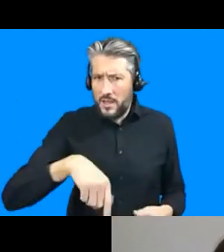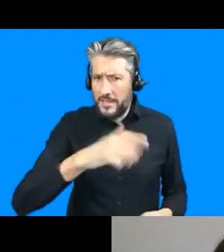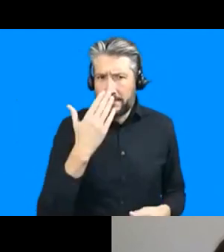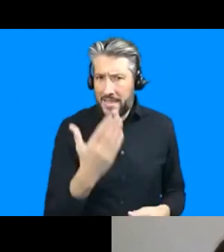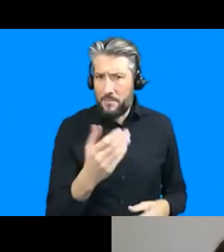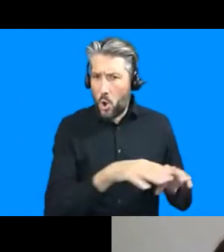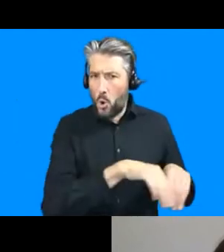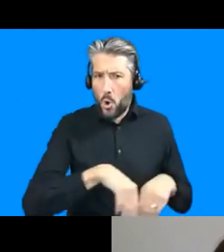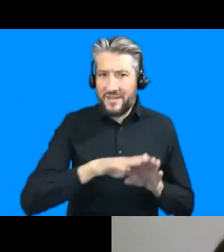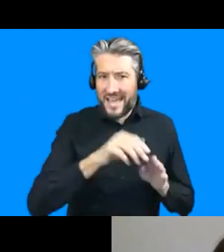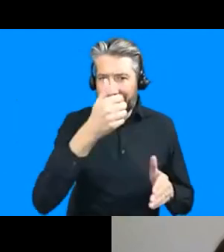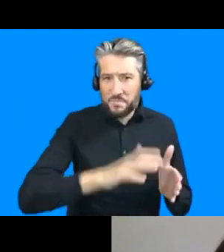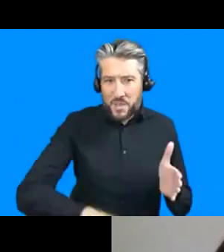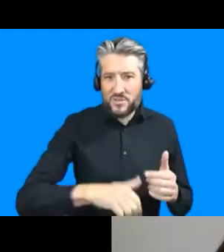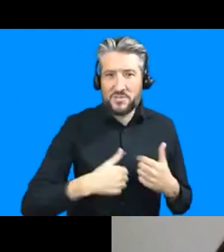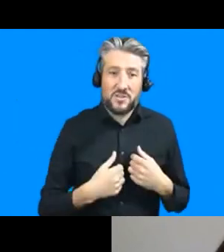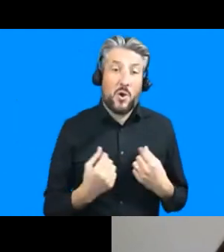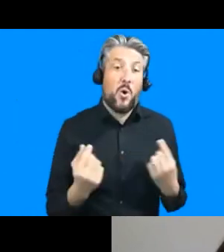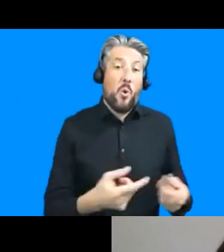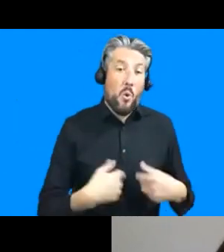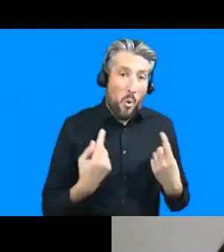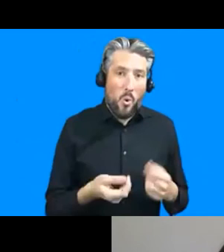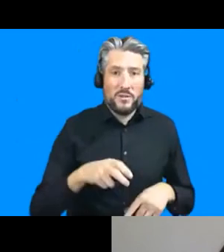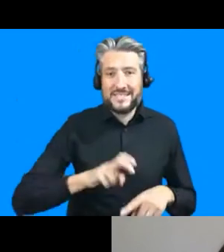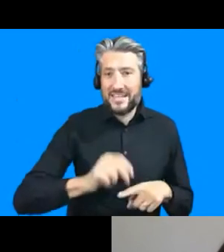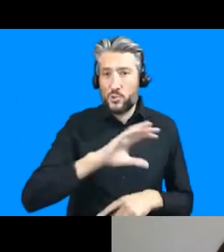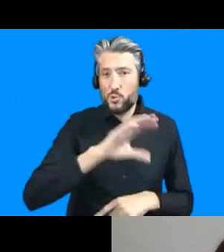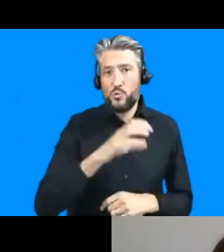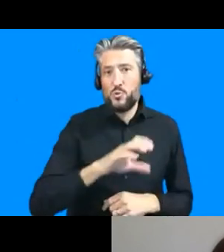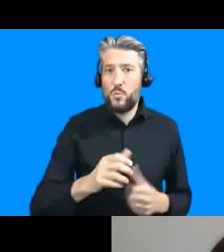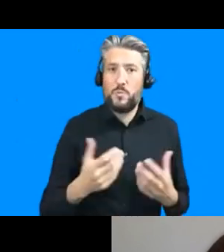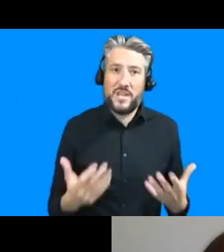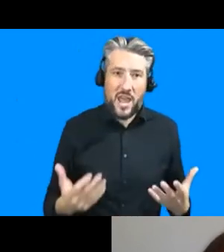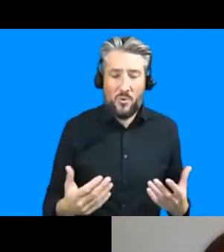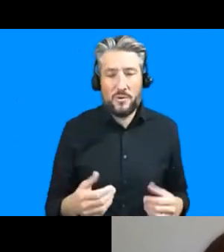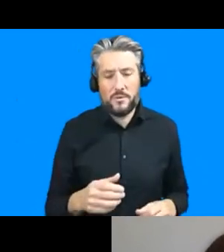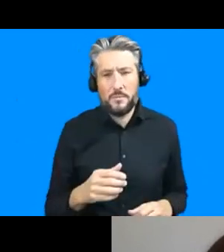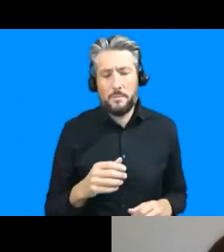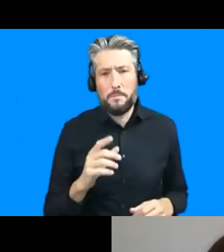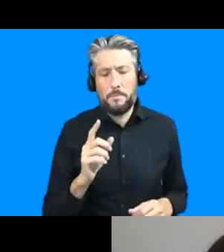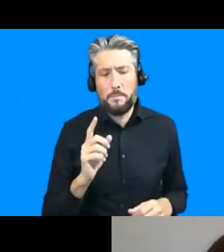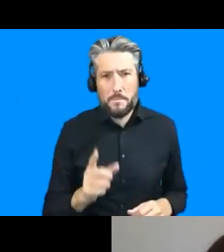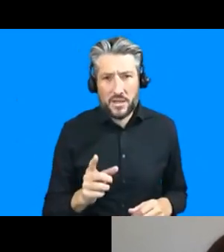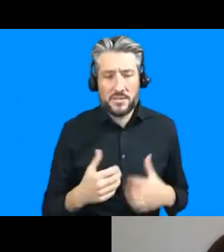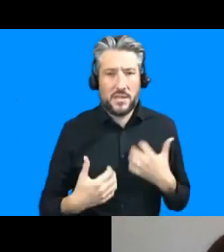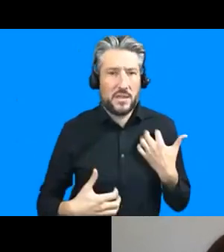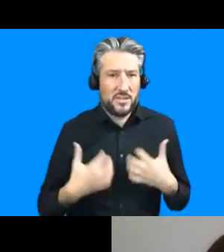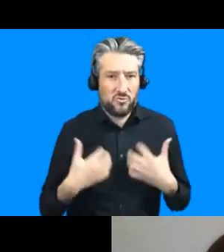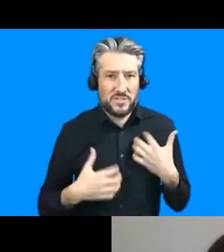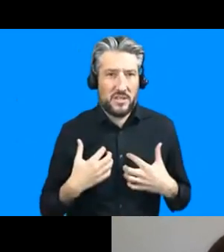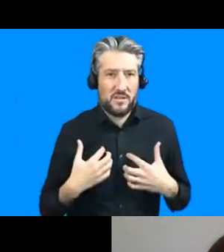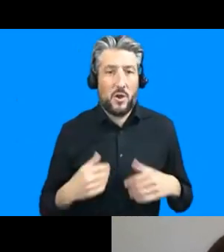sitting in our little zoom windows and experiencing life in a very different way but there something uh remarkably different here